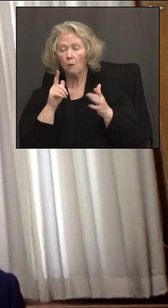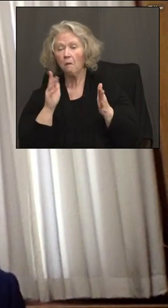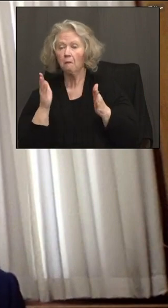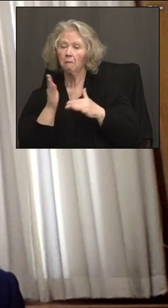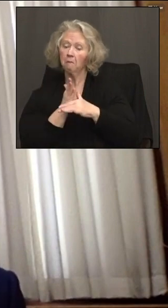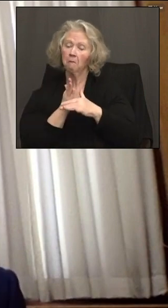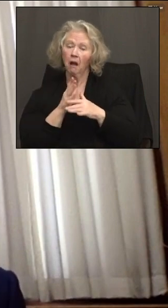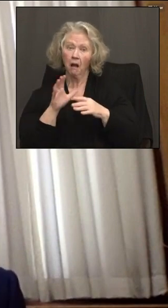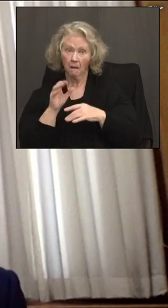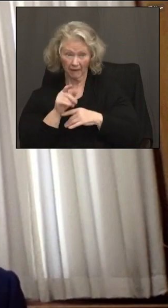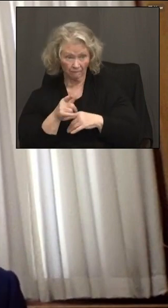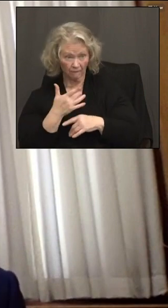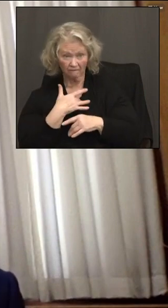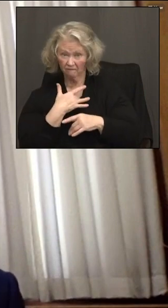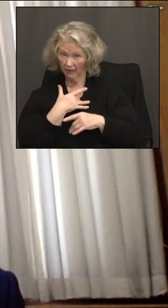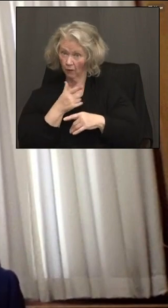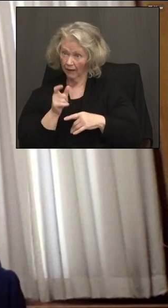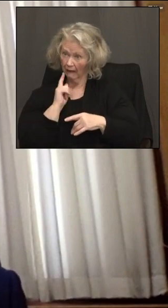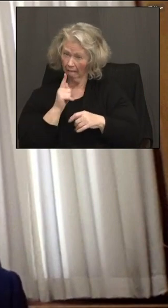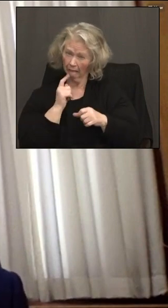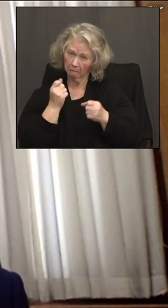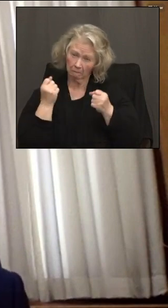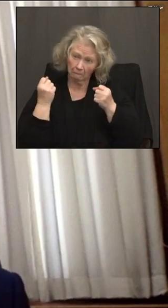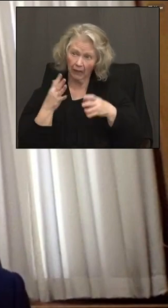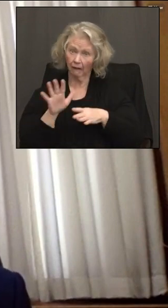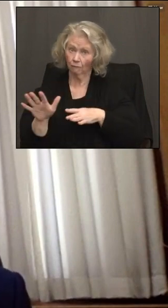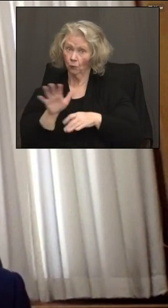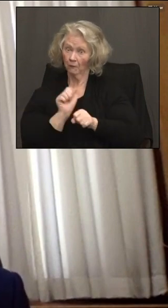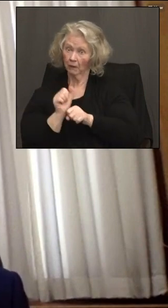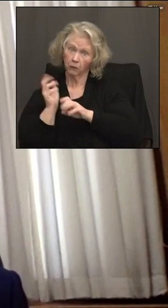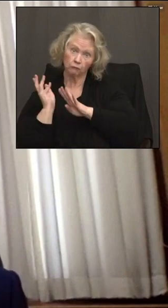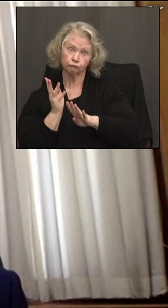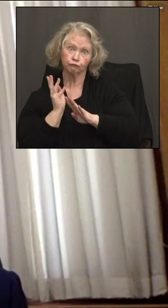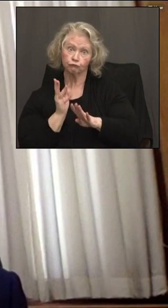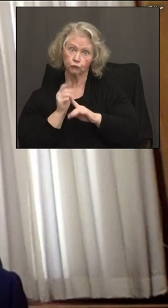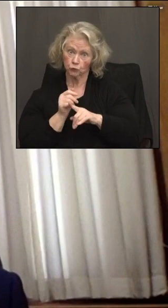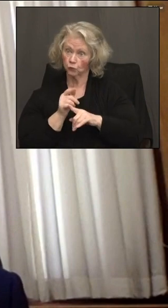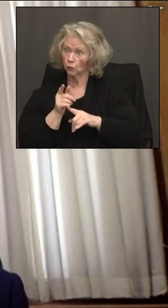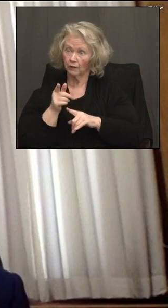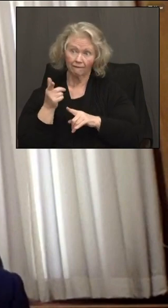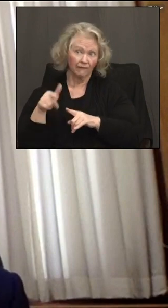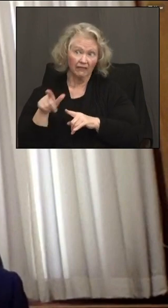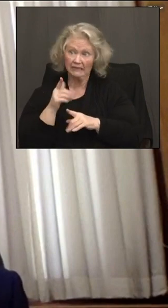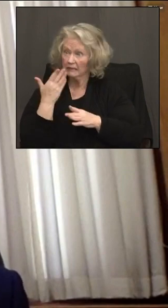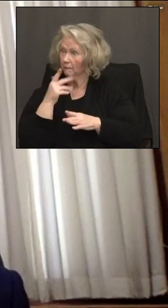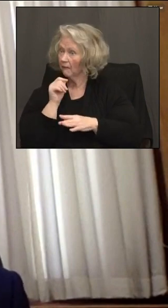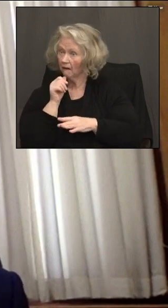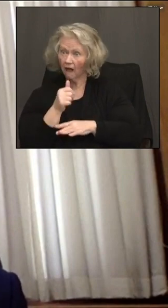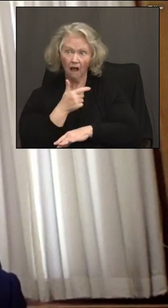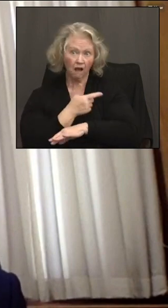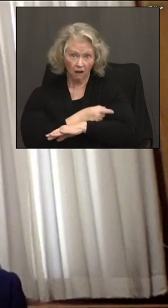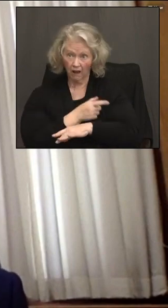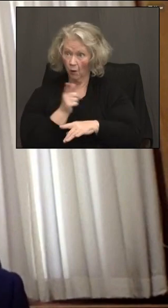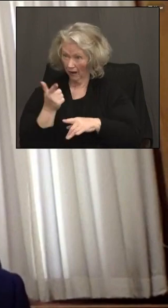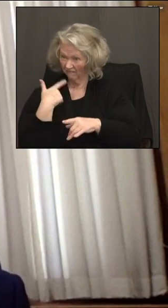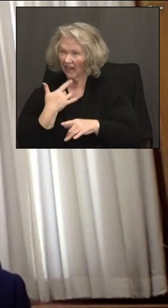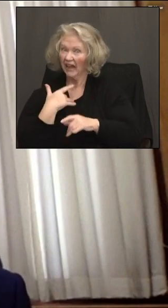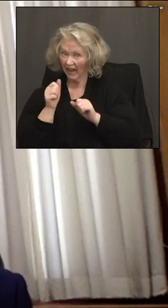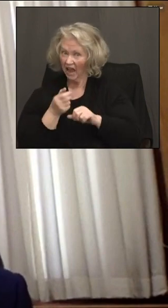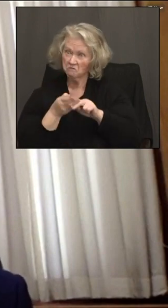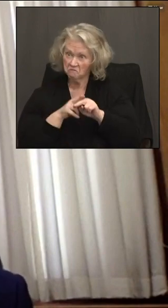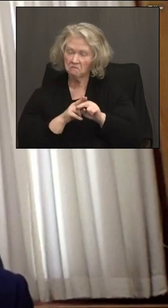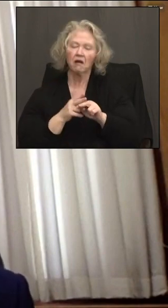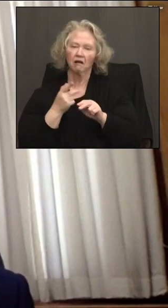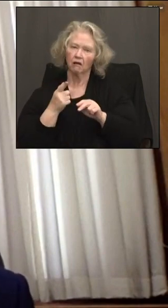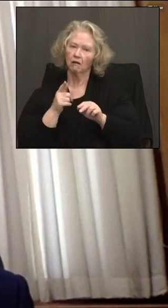employers. If you think you can get to critical mass of employees who are unvaccinated right now and having an on-site clinic would be helpful, you know, we'd encourage